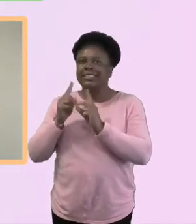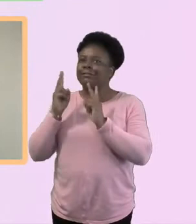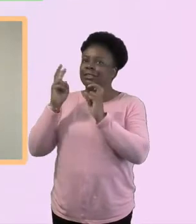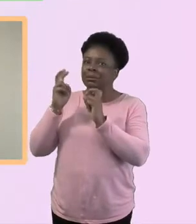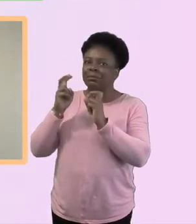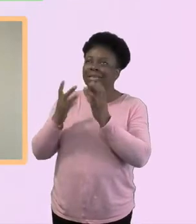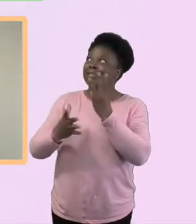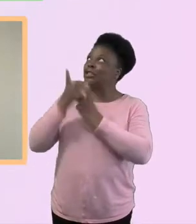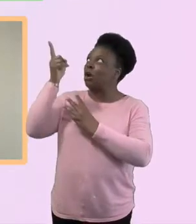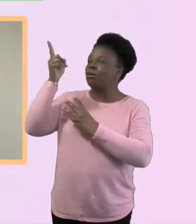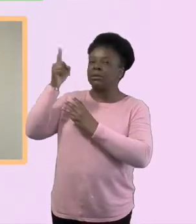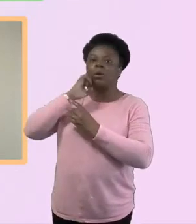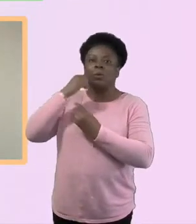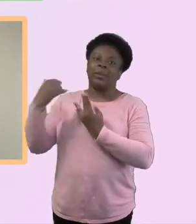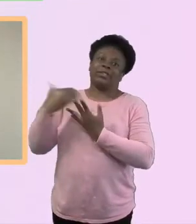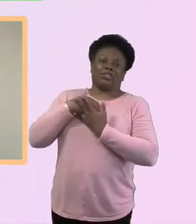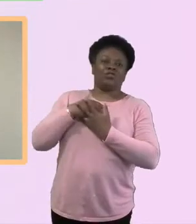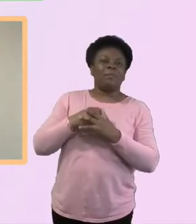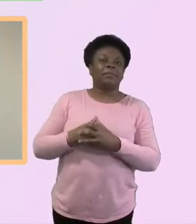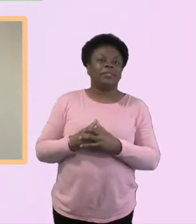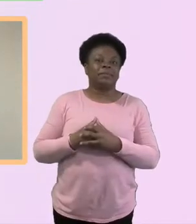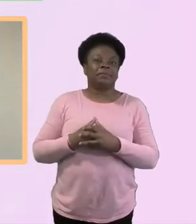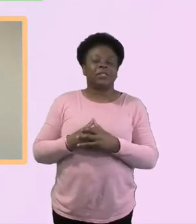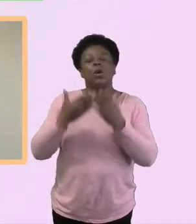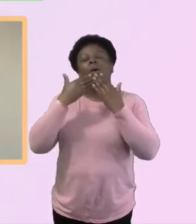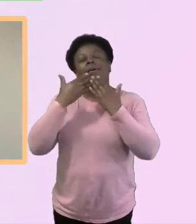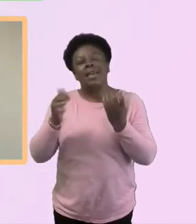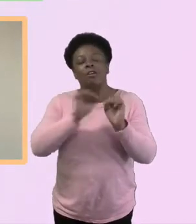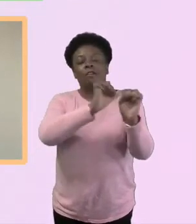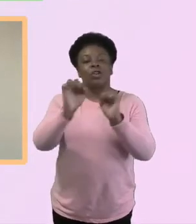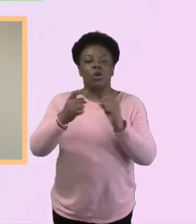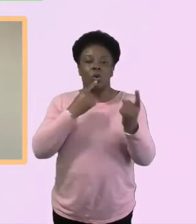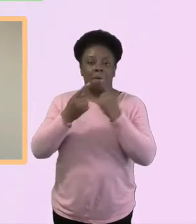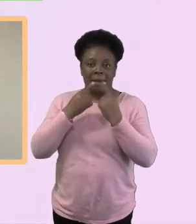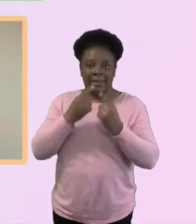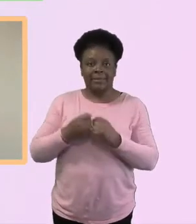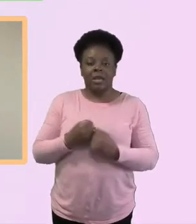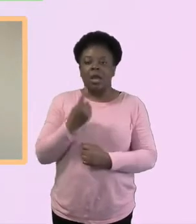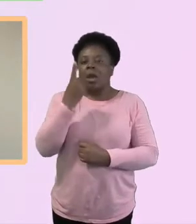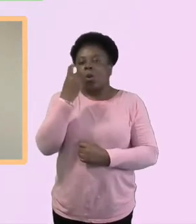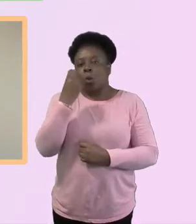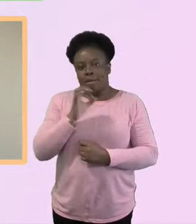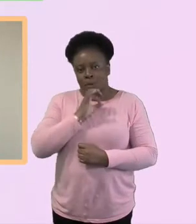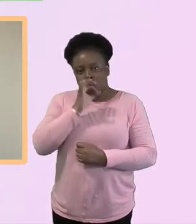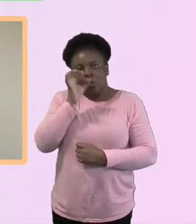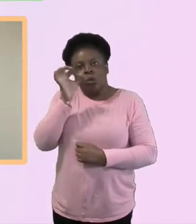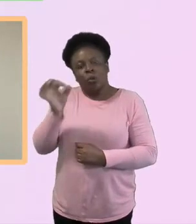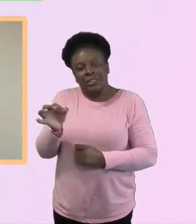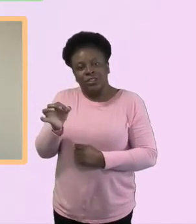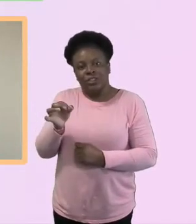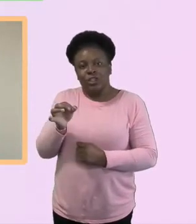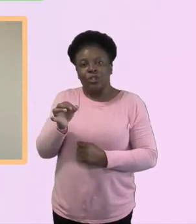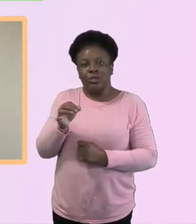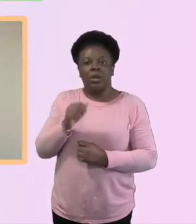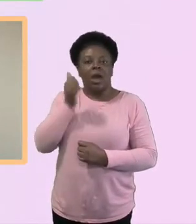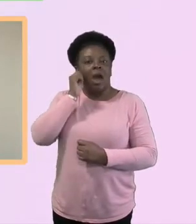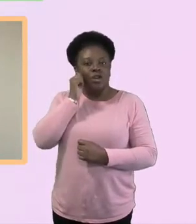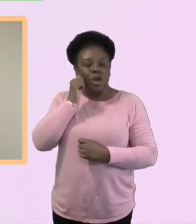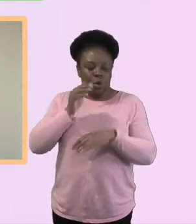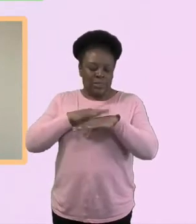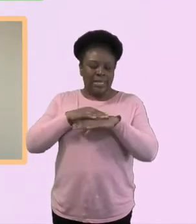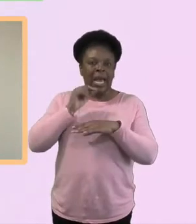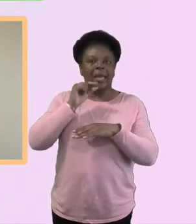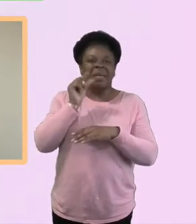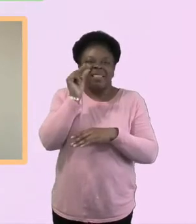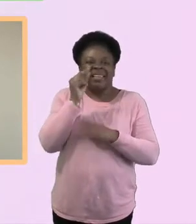comments. Just a last question before I sort of sum up a few things. We may run a few minutes over because we started a few